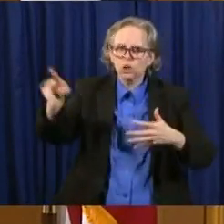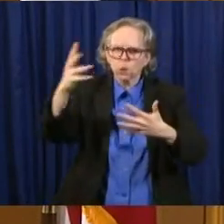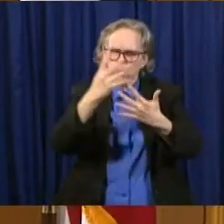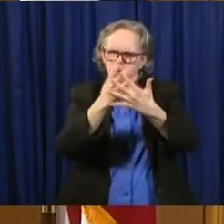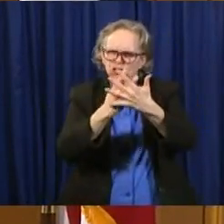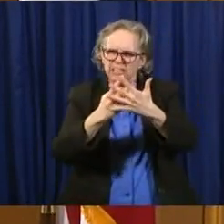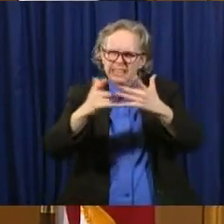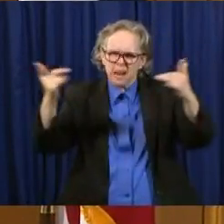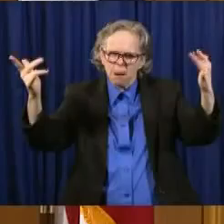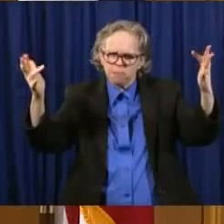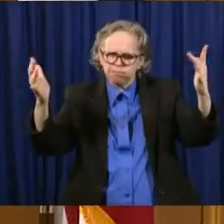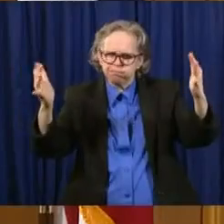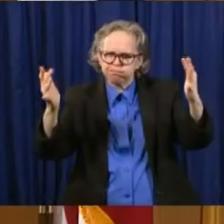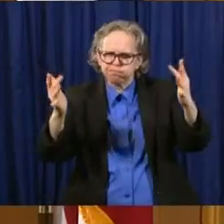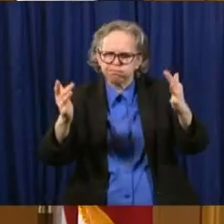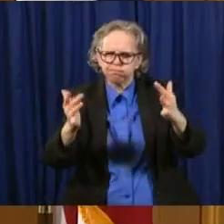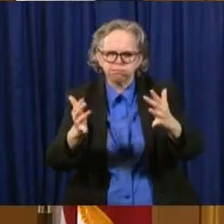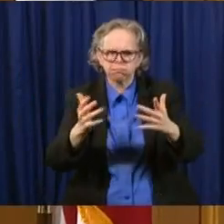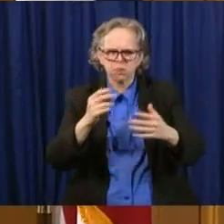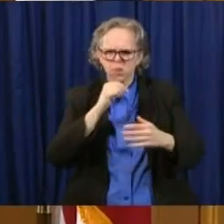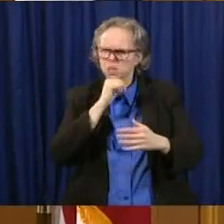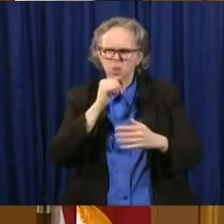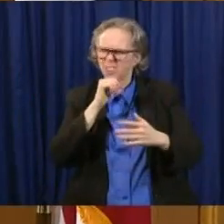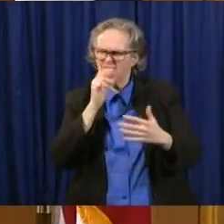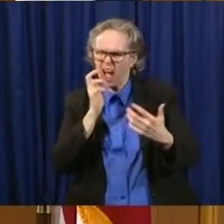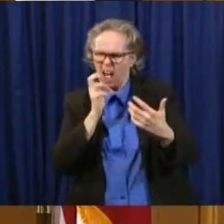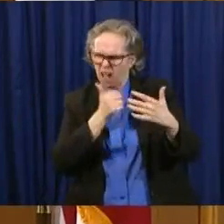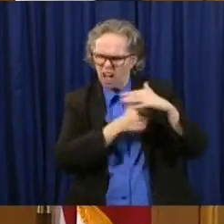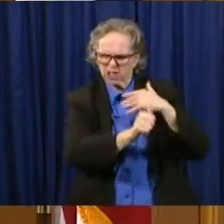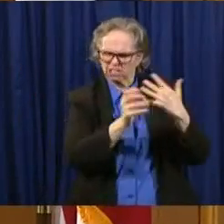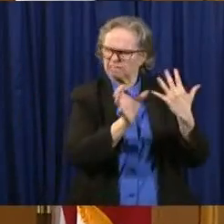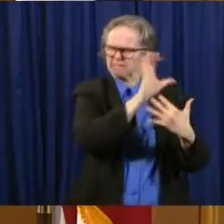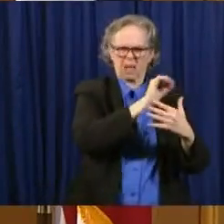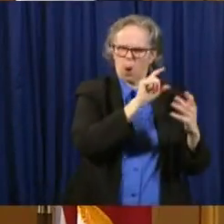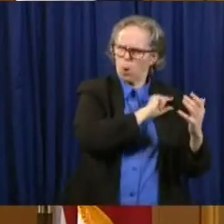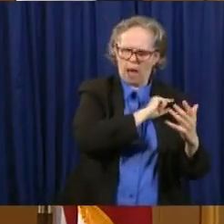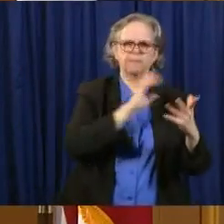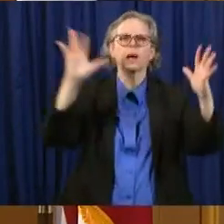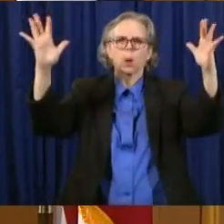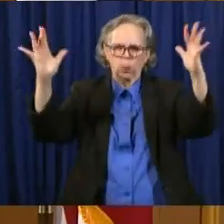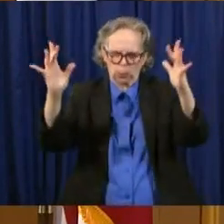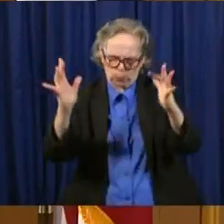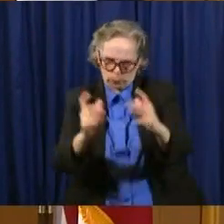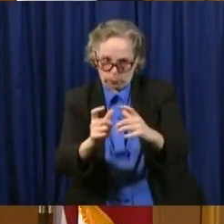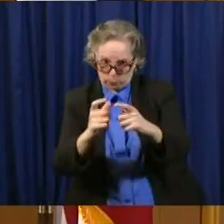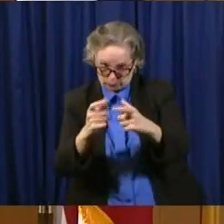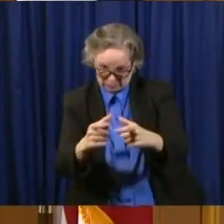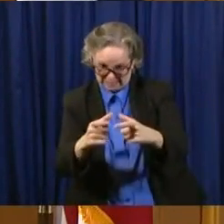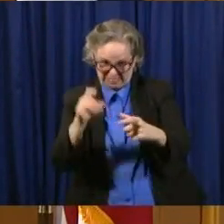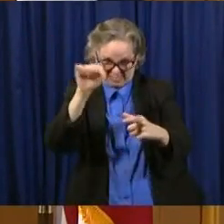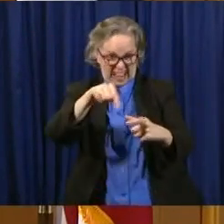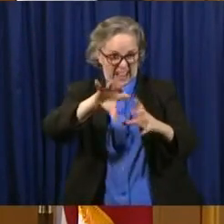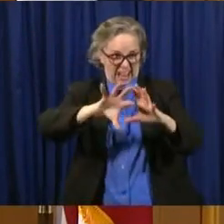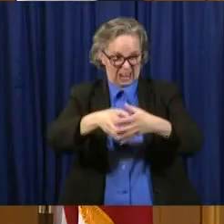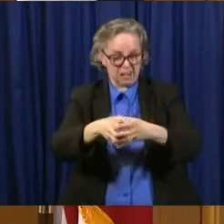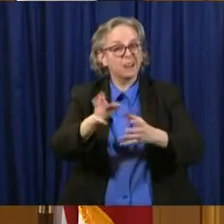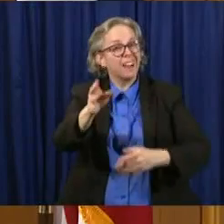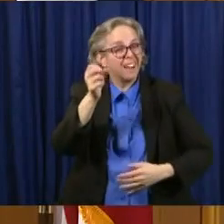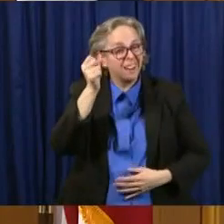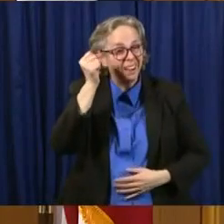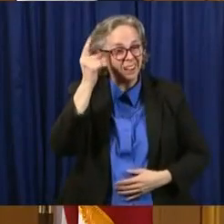the severity of their charge, conviction. Uh, and so this process will